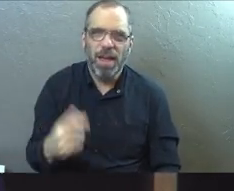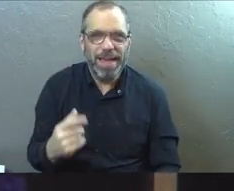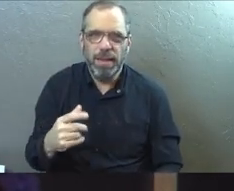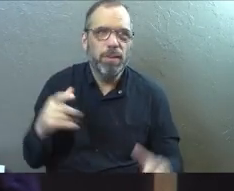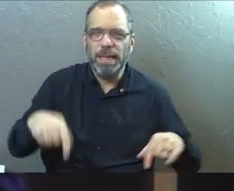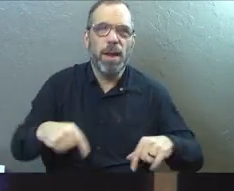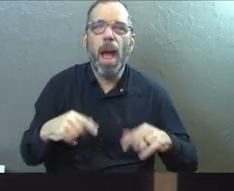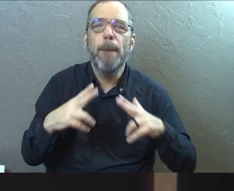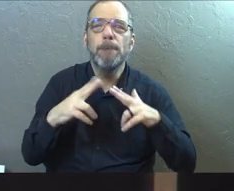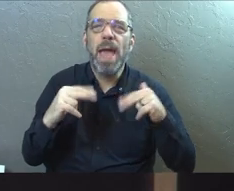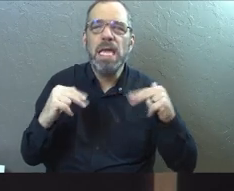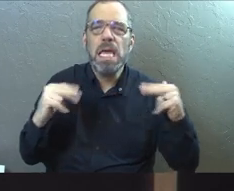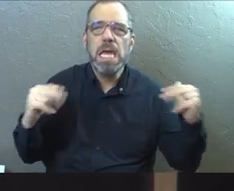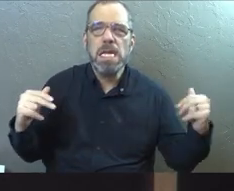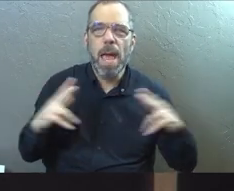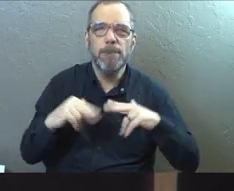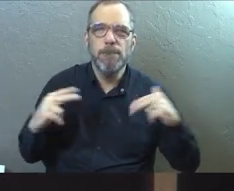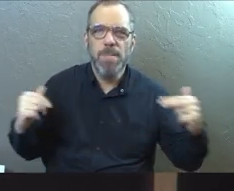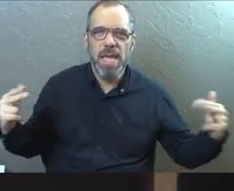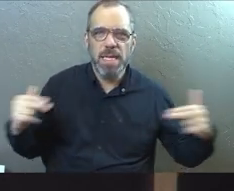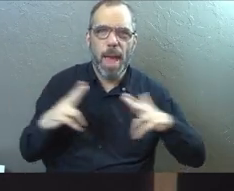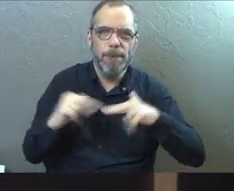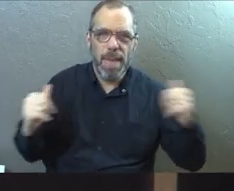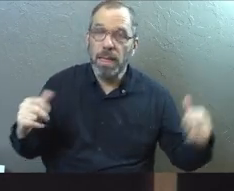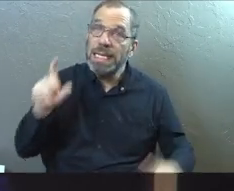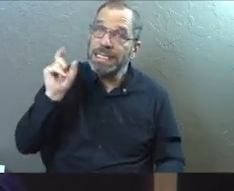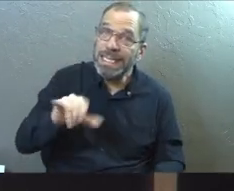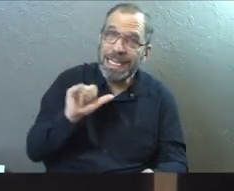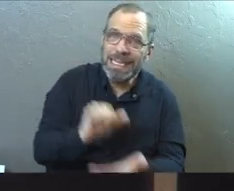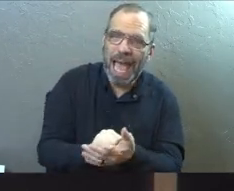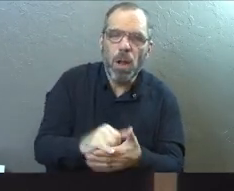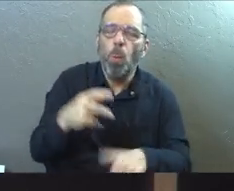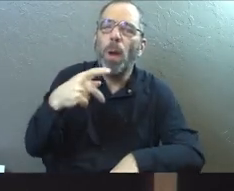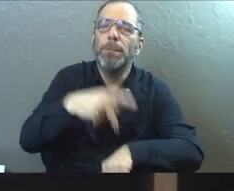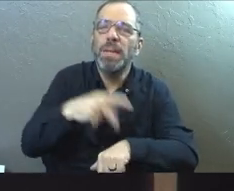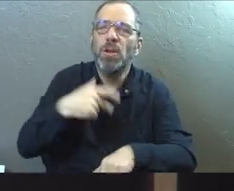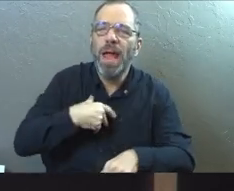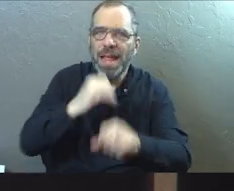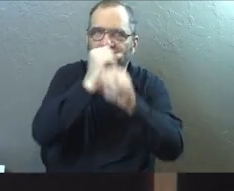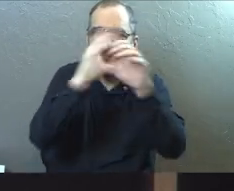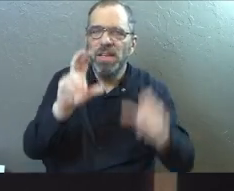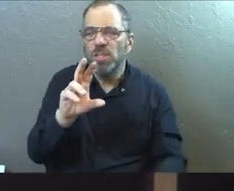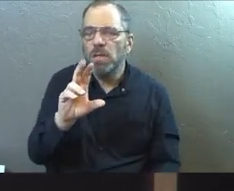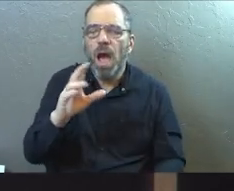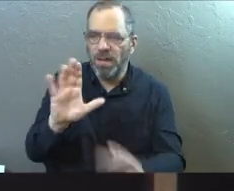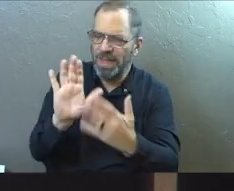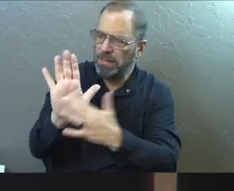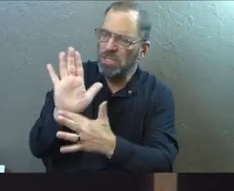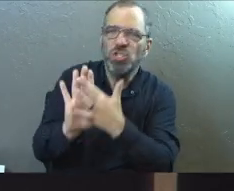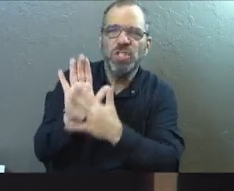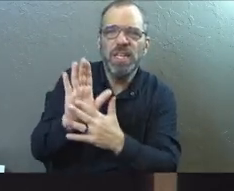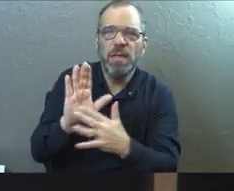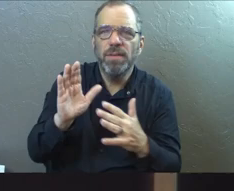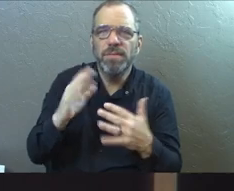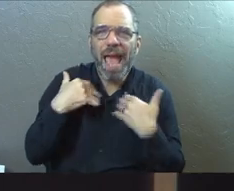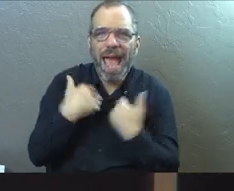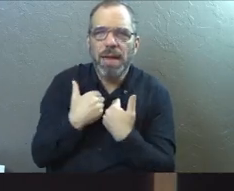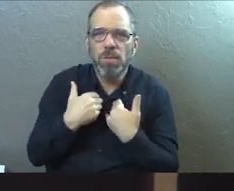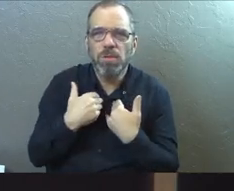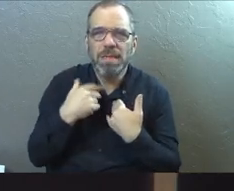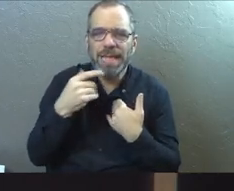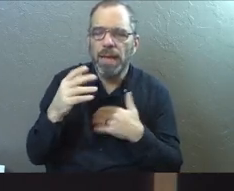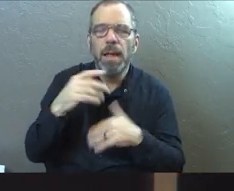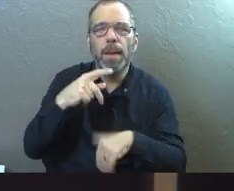here. It's going to be great. We need the sheet of bacon because if we don't have that moment of correction and clarity brought to us from God like Peter